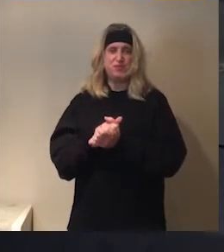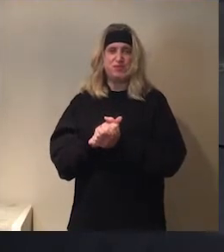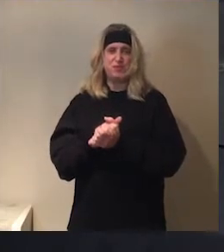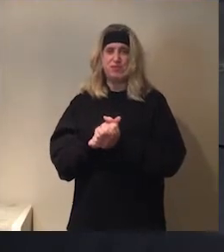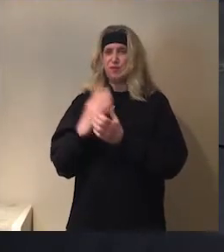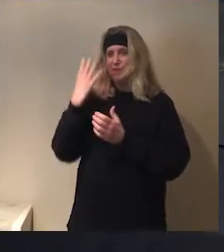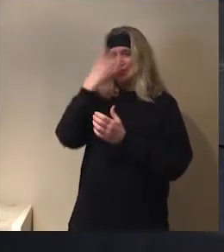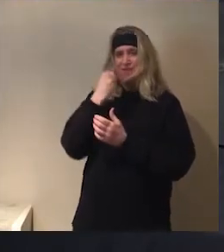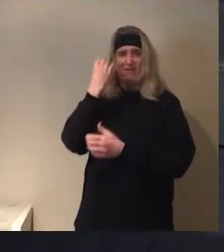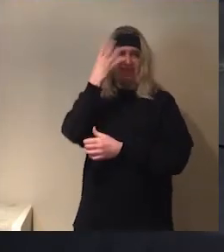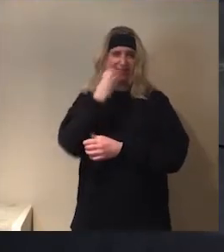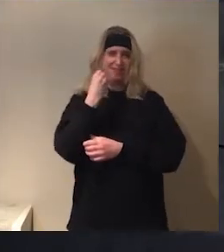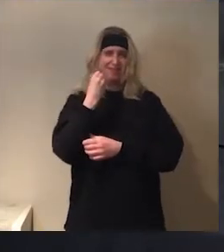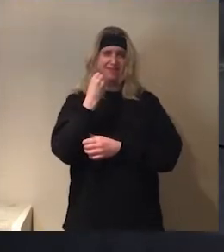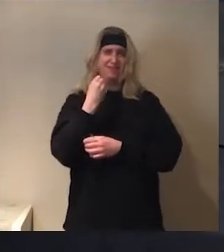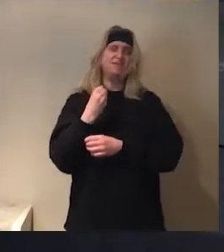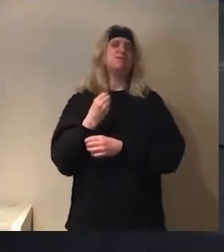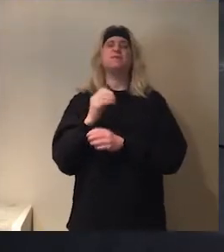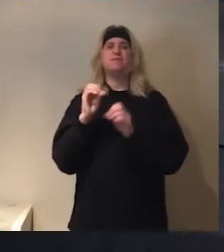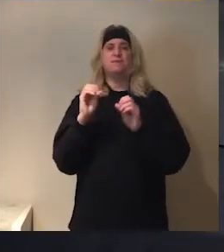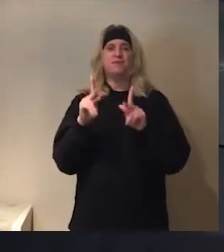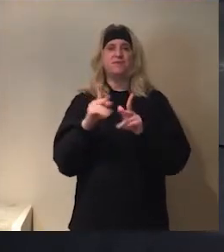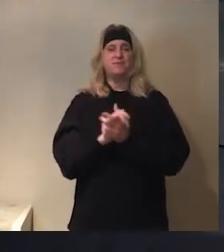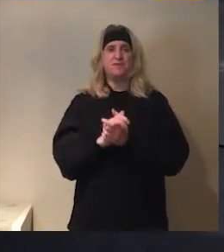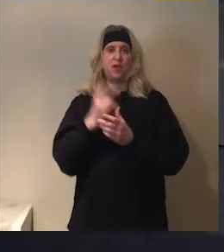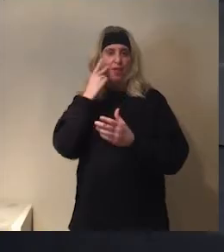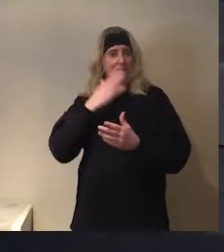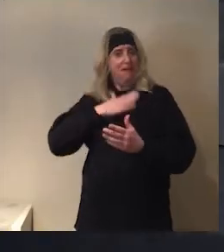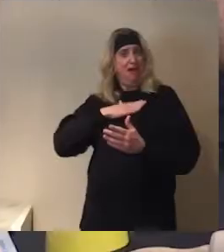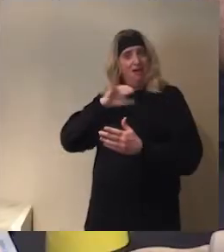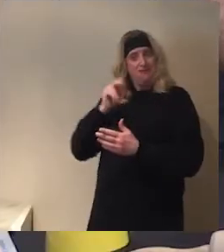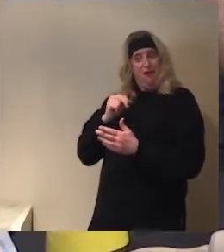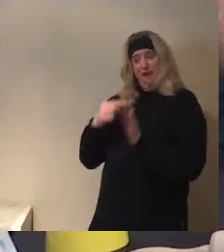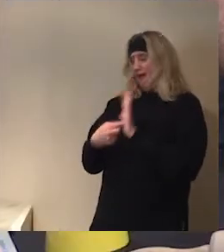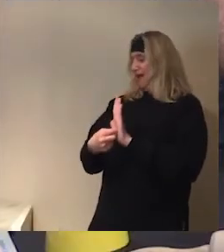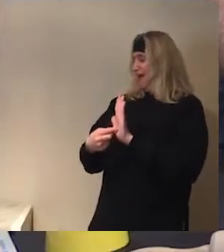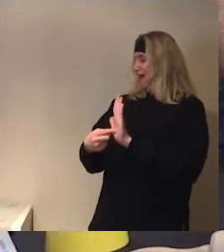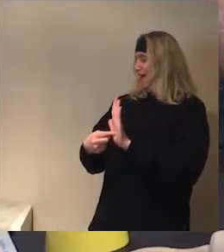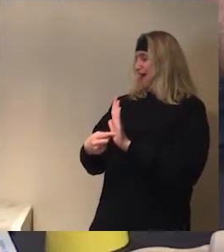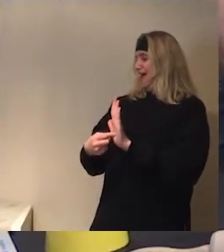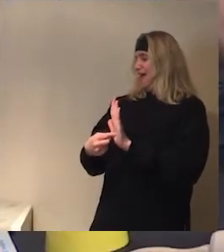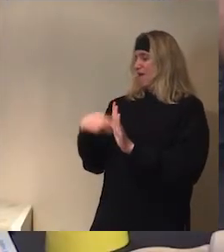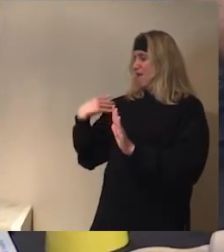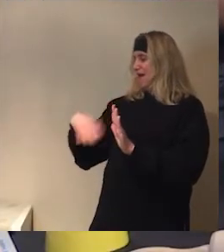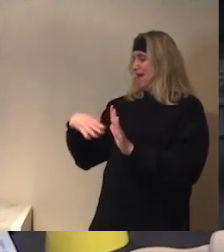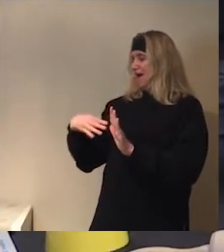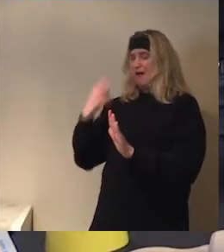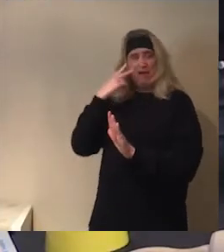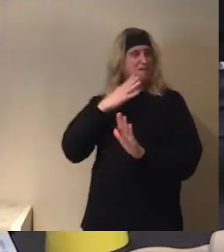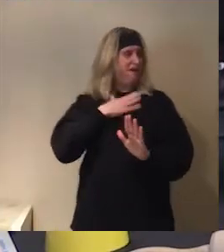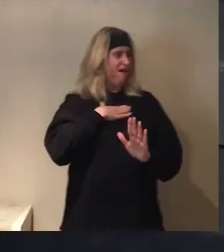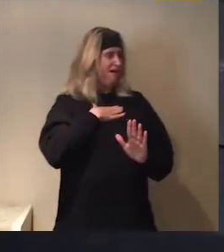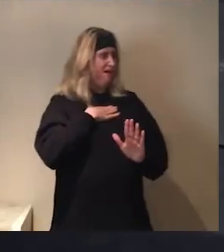Lovely. Lovely. Okay. Look at mine, John. Wow. Look at, look at